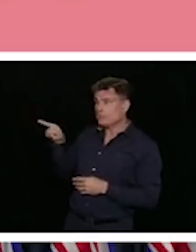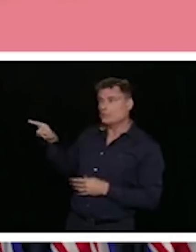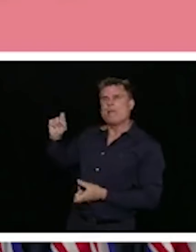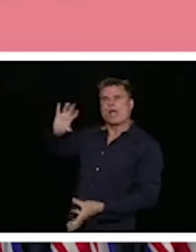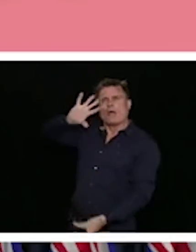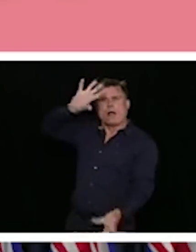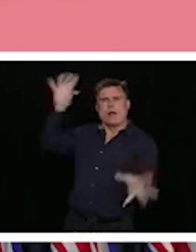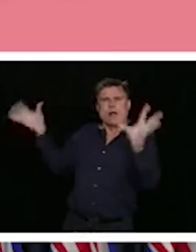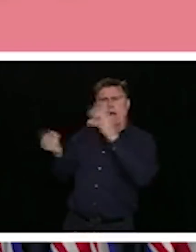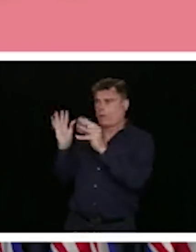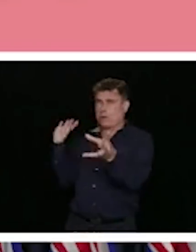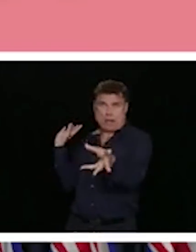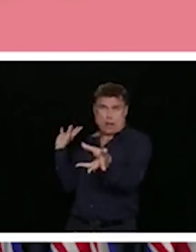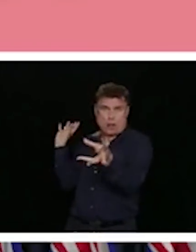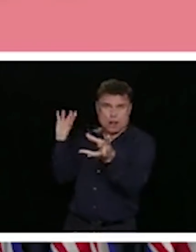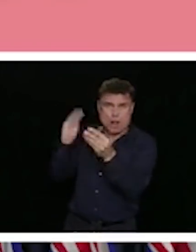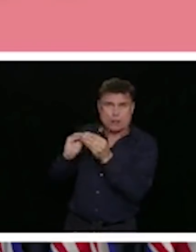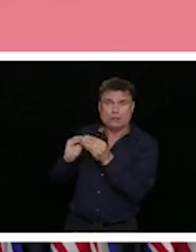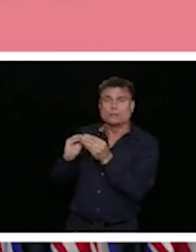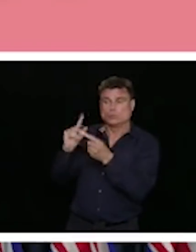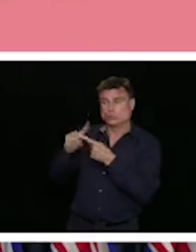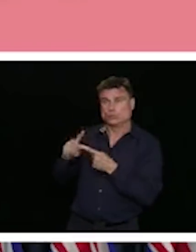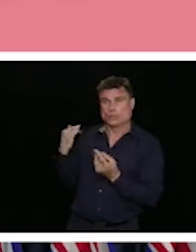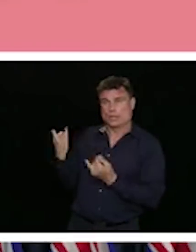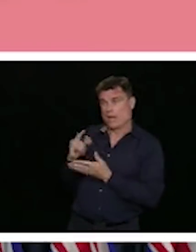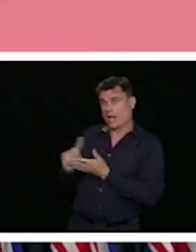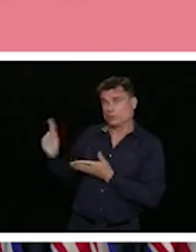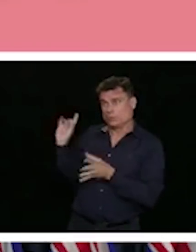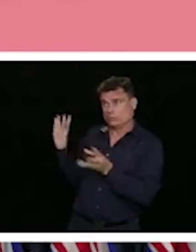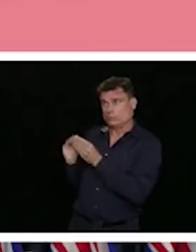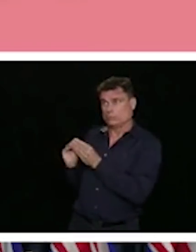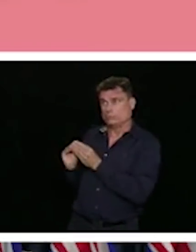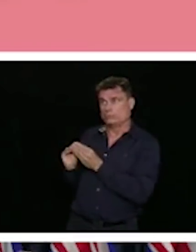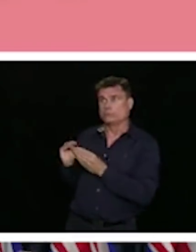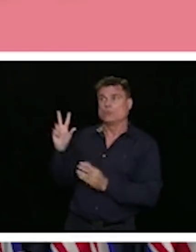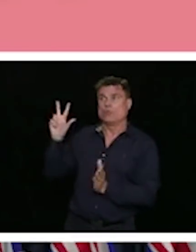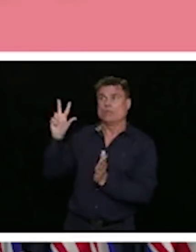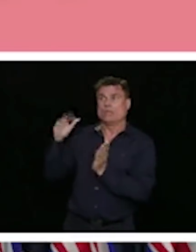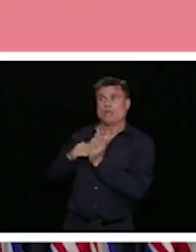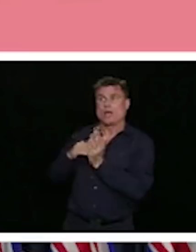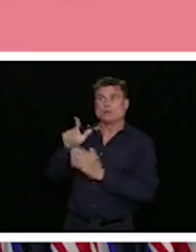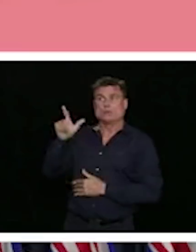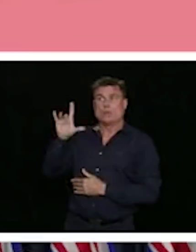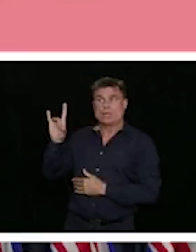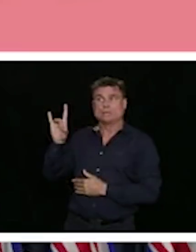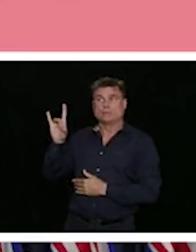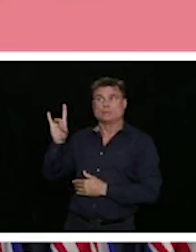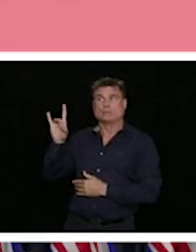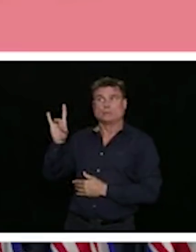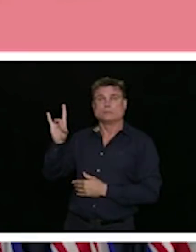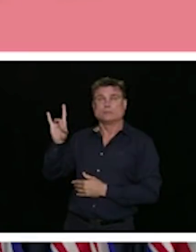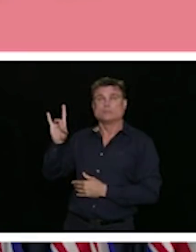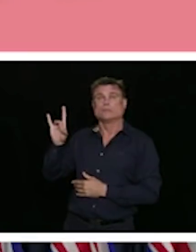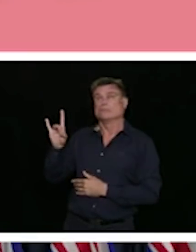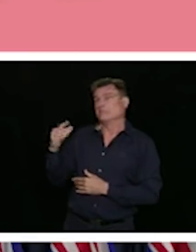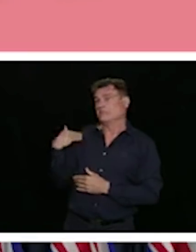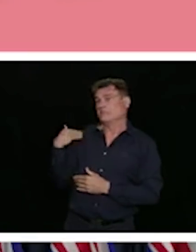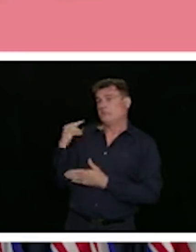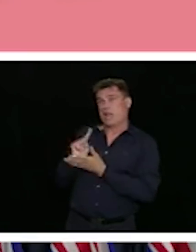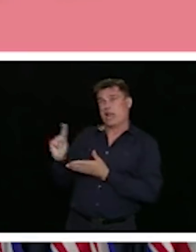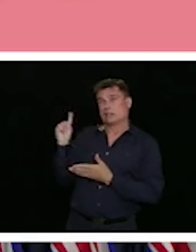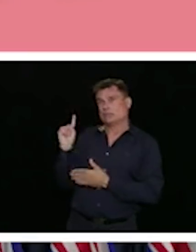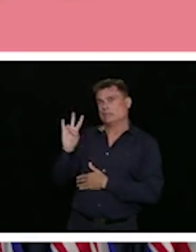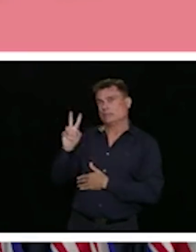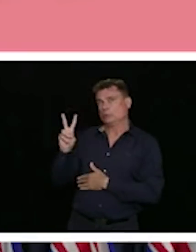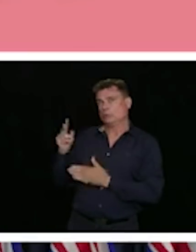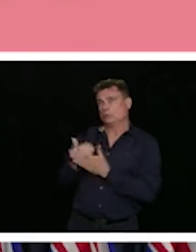cases. There were 72 new cases. As we can see, the median age still is around, so that's the most common age, the